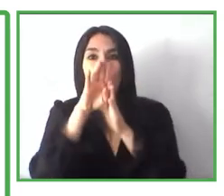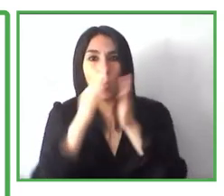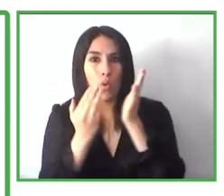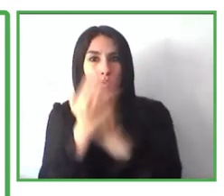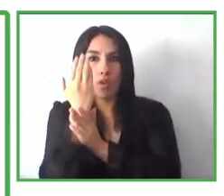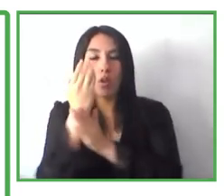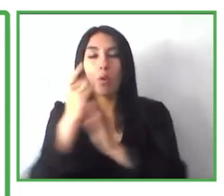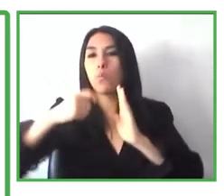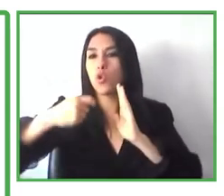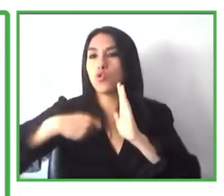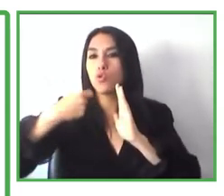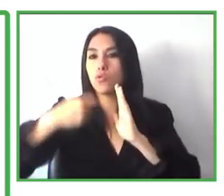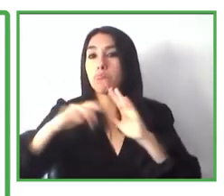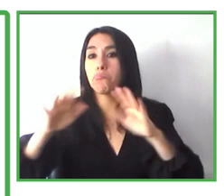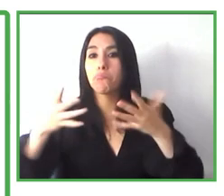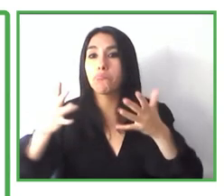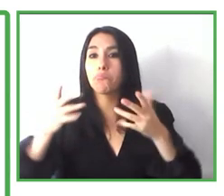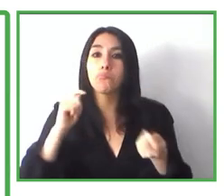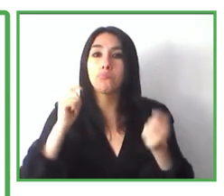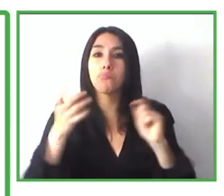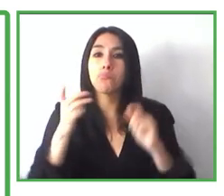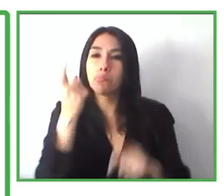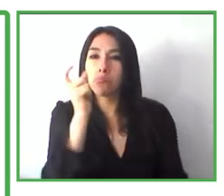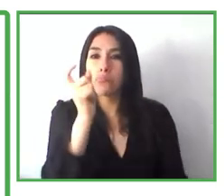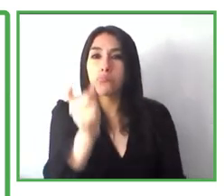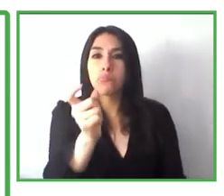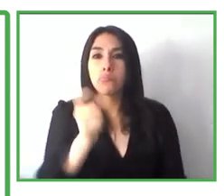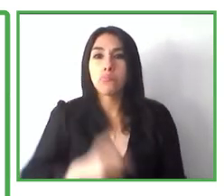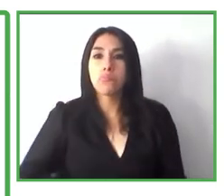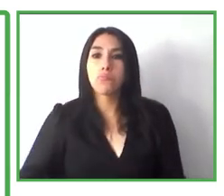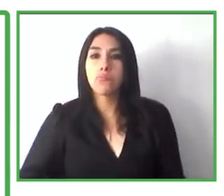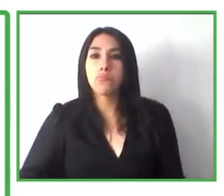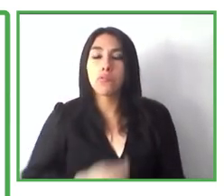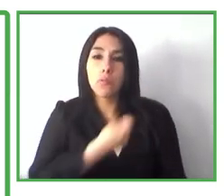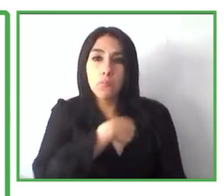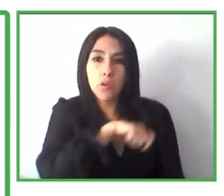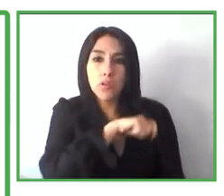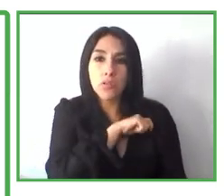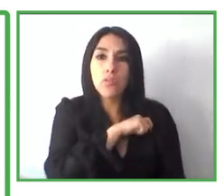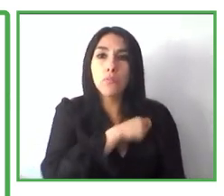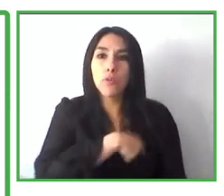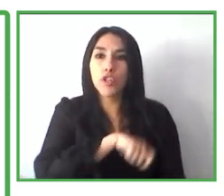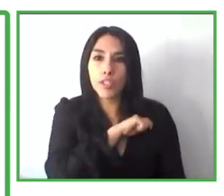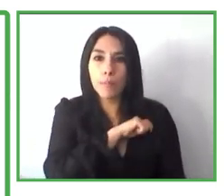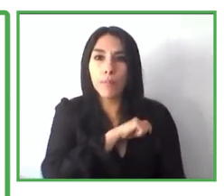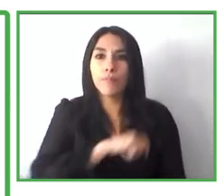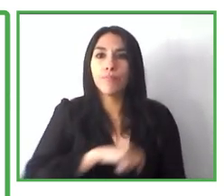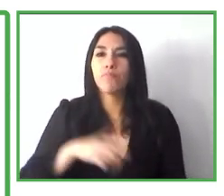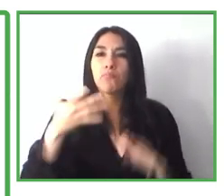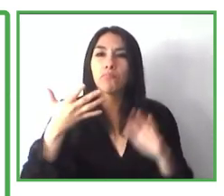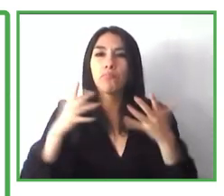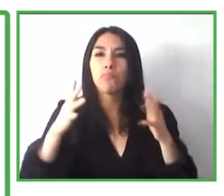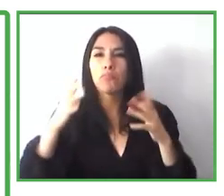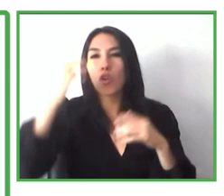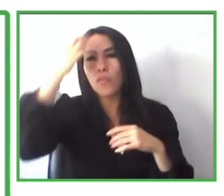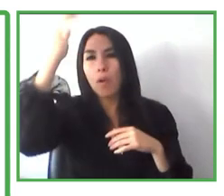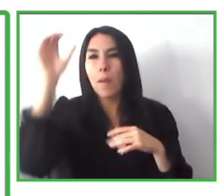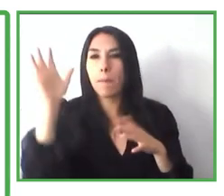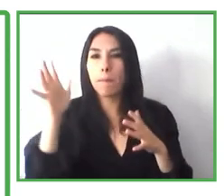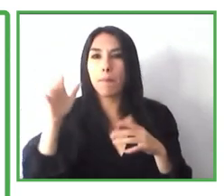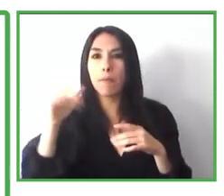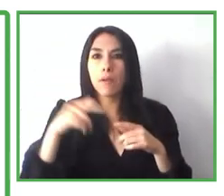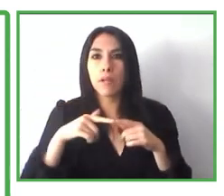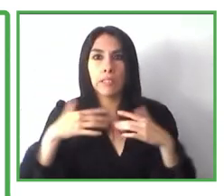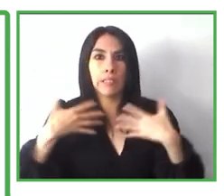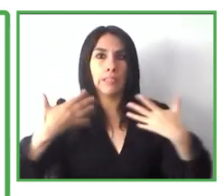which is called Helsinki with more skills to work. Now